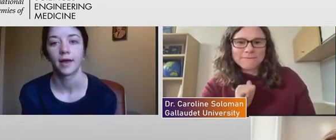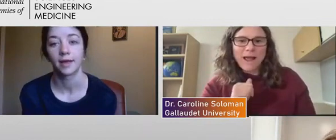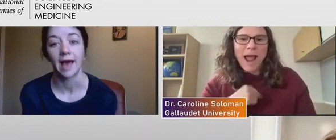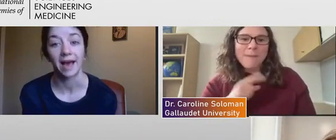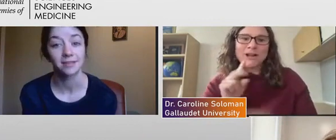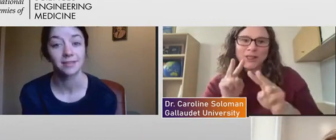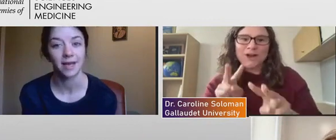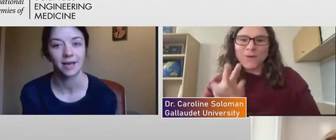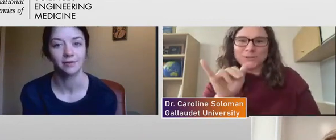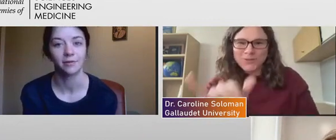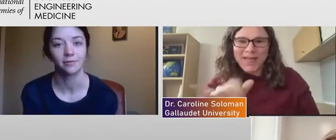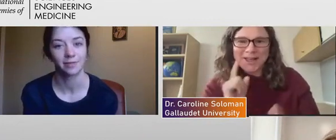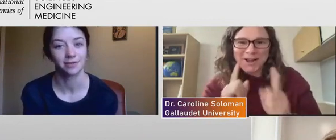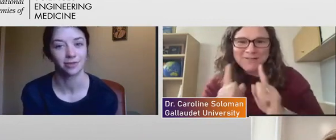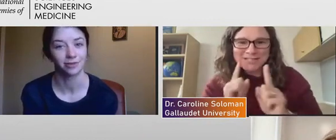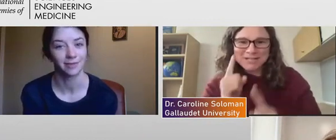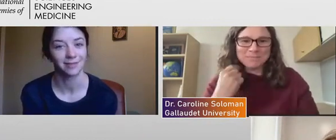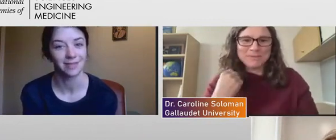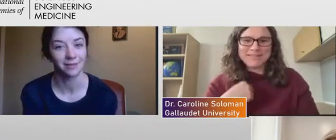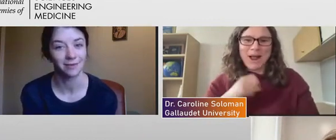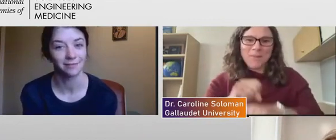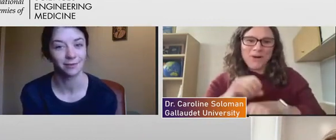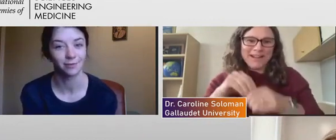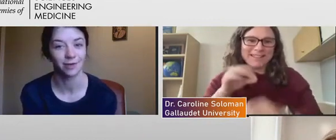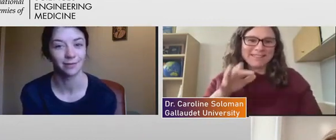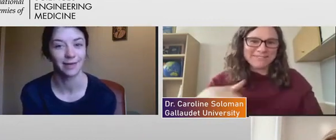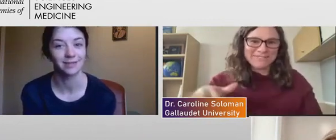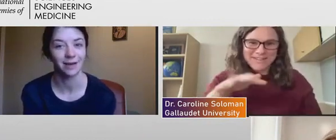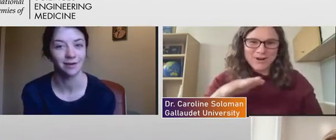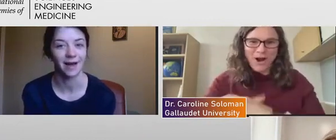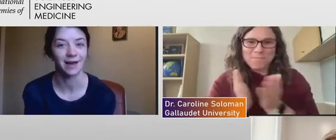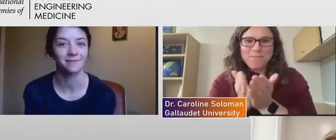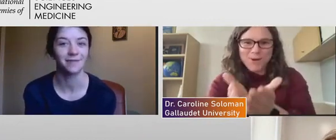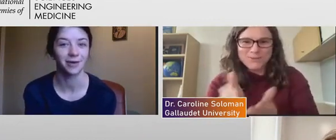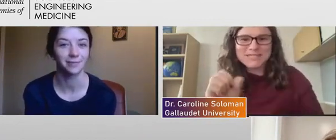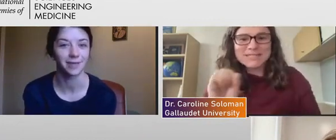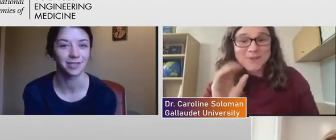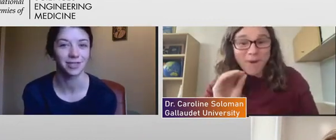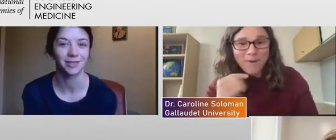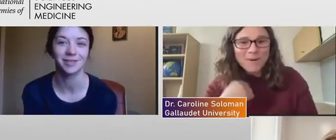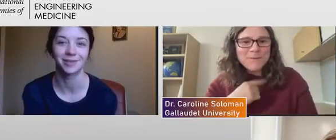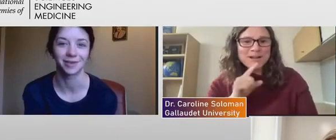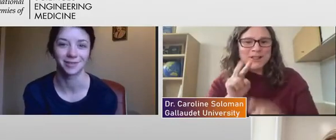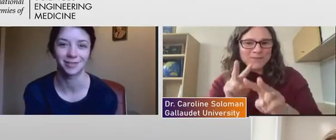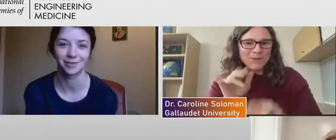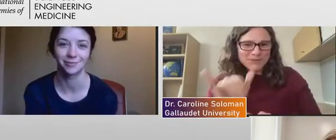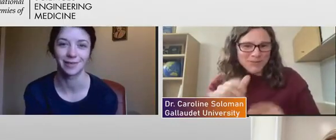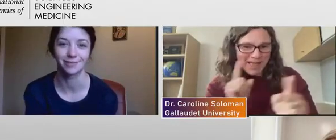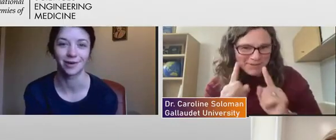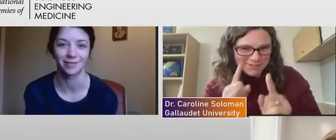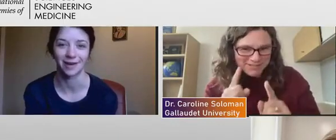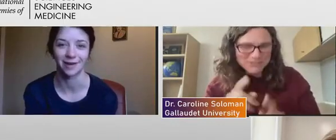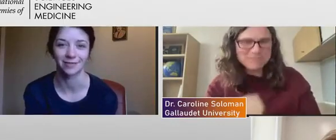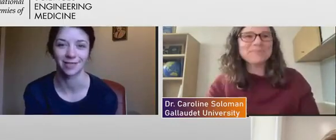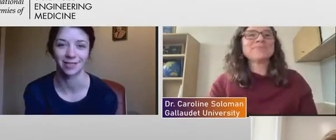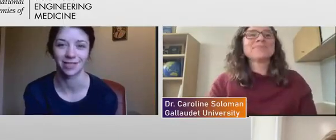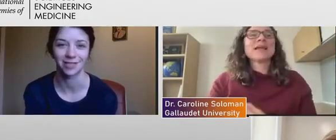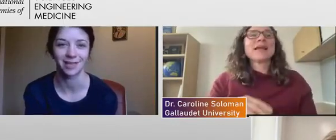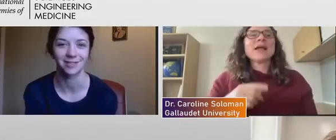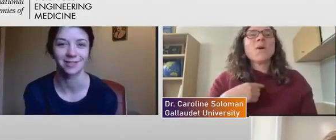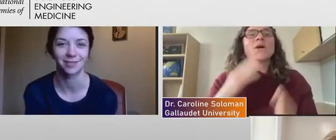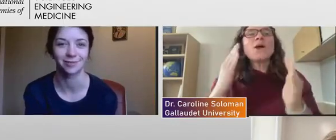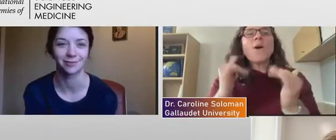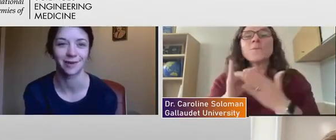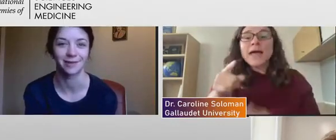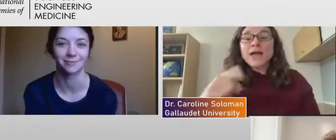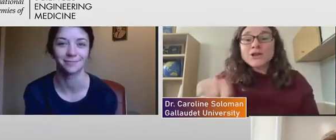And as a researcher myself and a field worker myself, I'm very much eager to be a part of that conversation